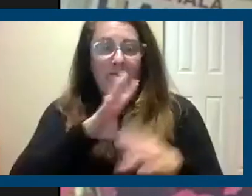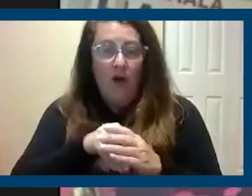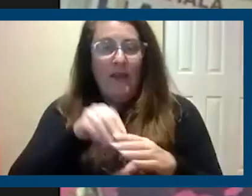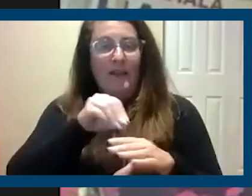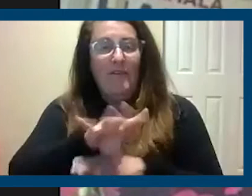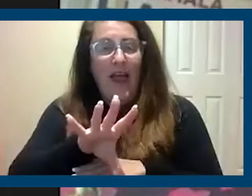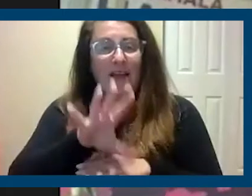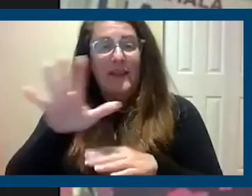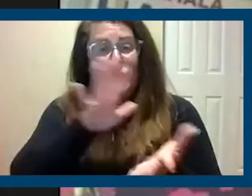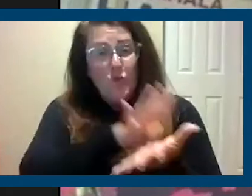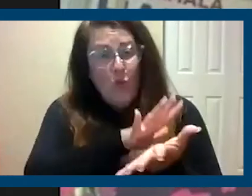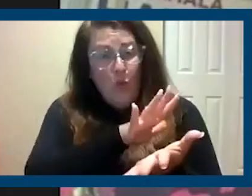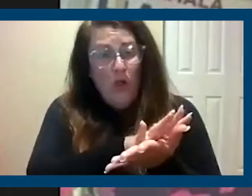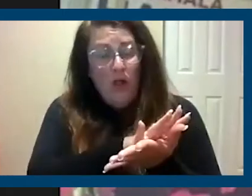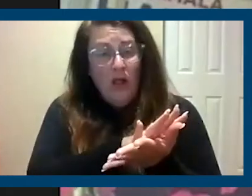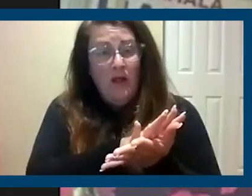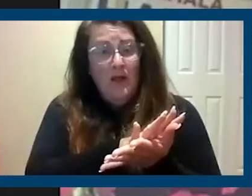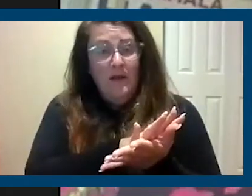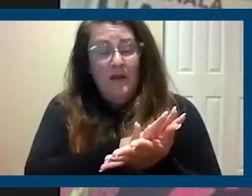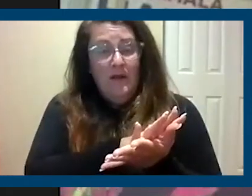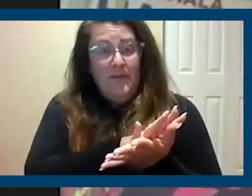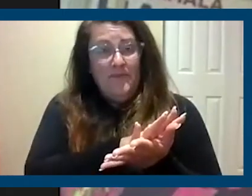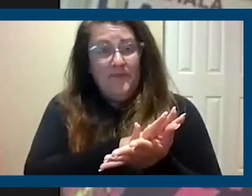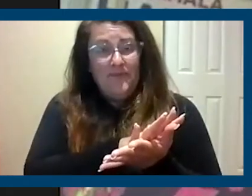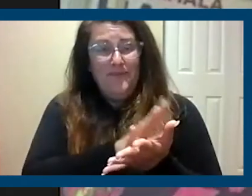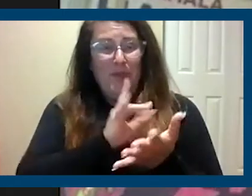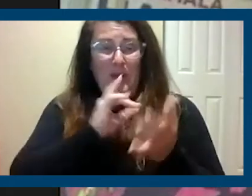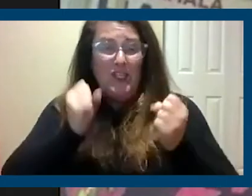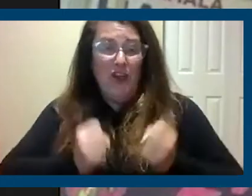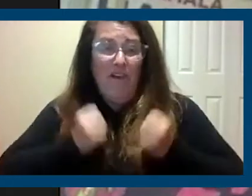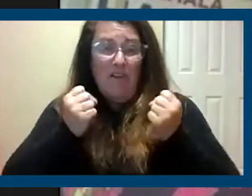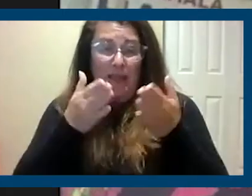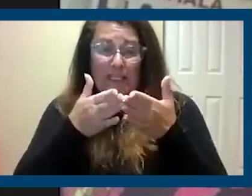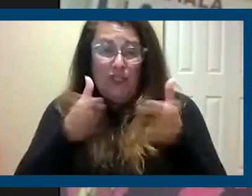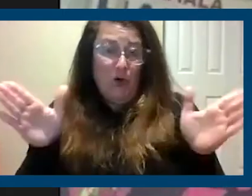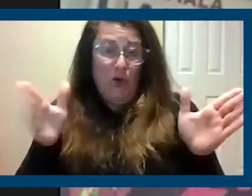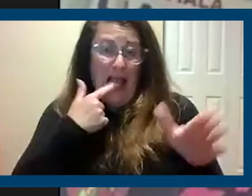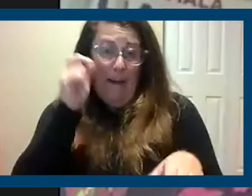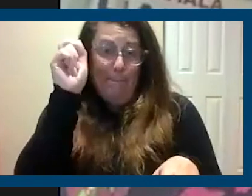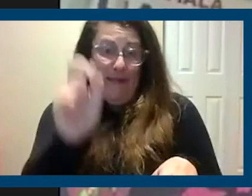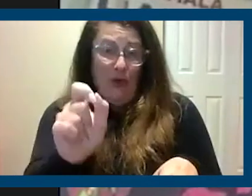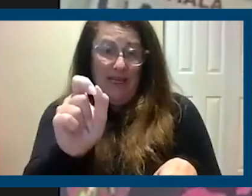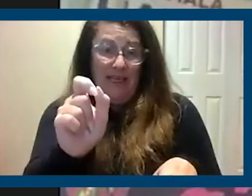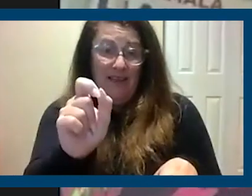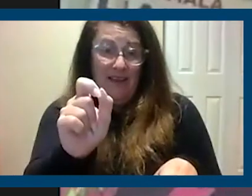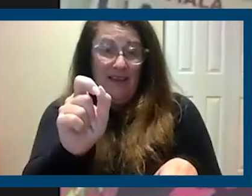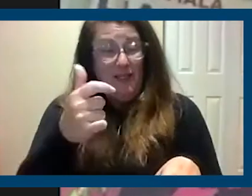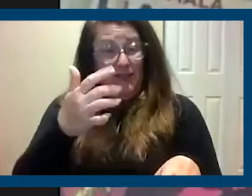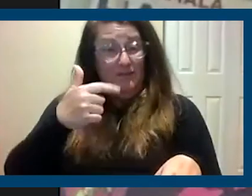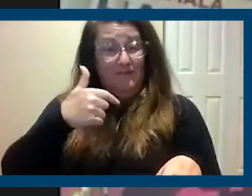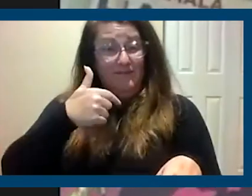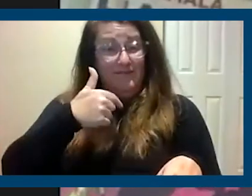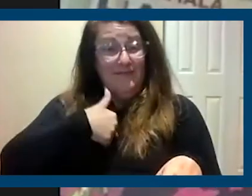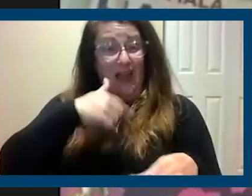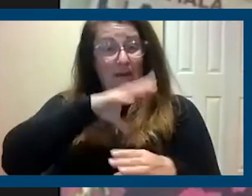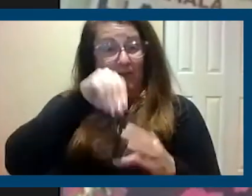going to school and, um, just survival period. So I'm really in this to ensure